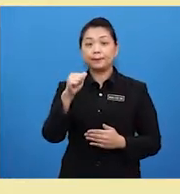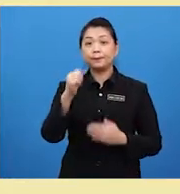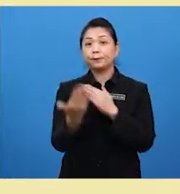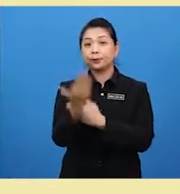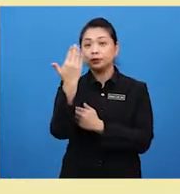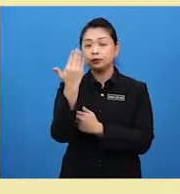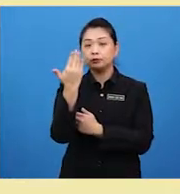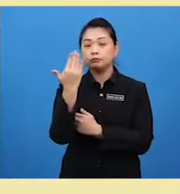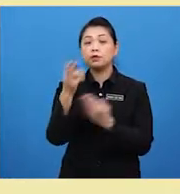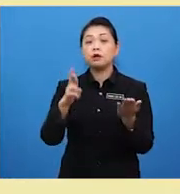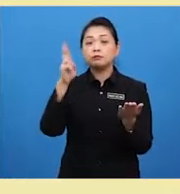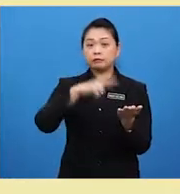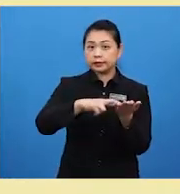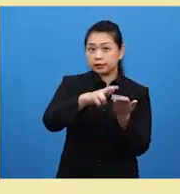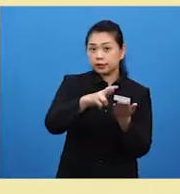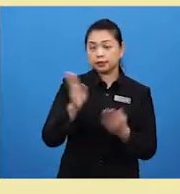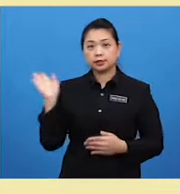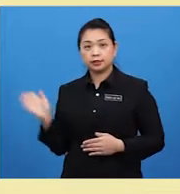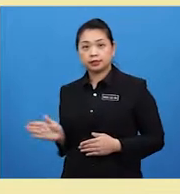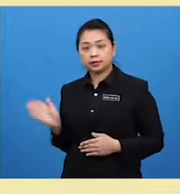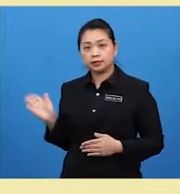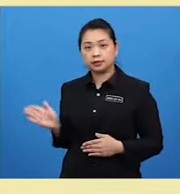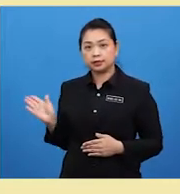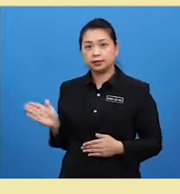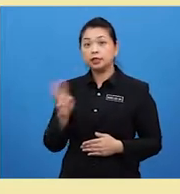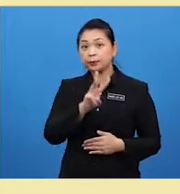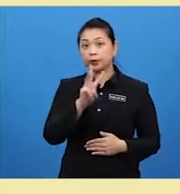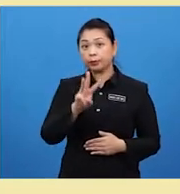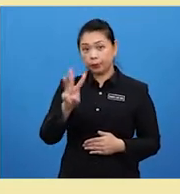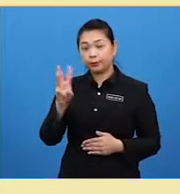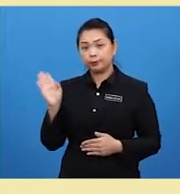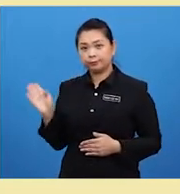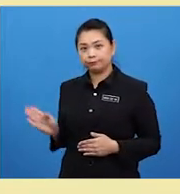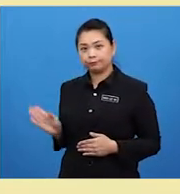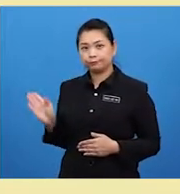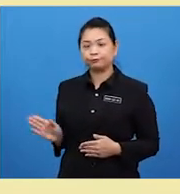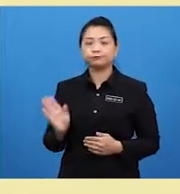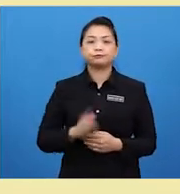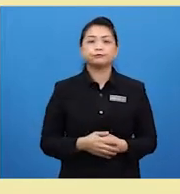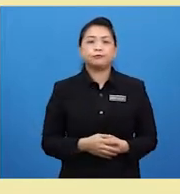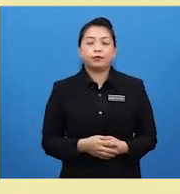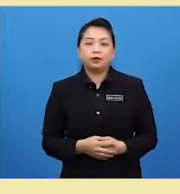www.rollerskatingmarathonjune.com